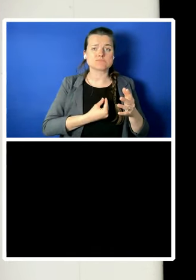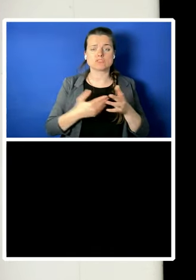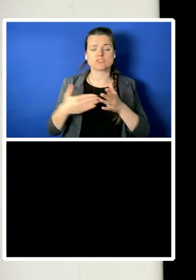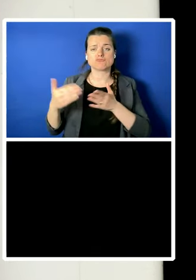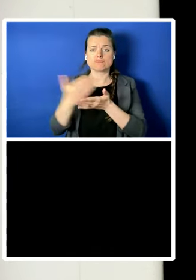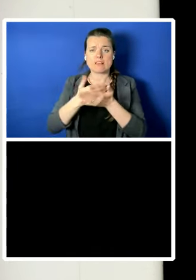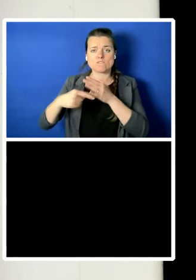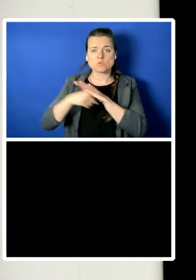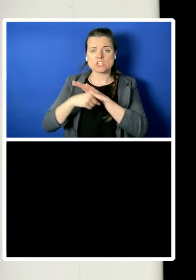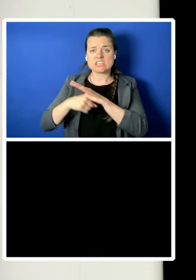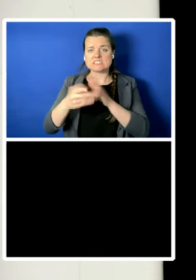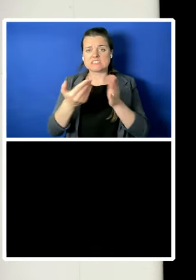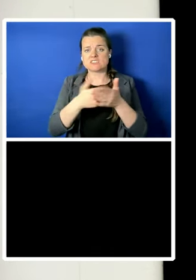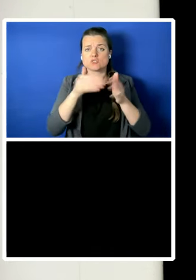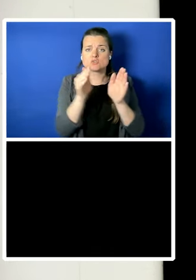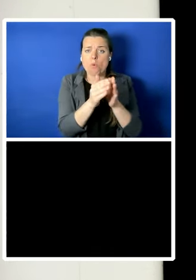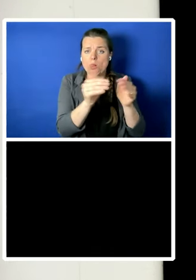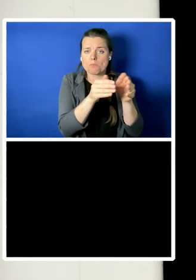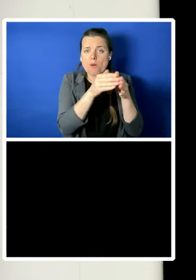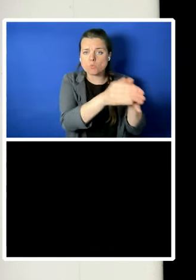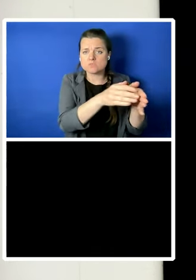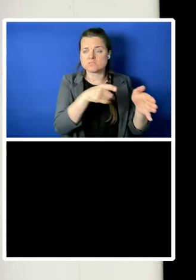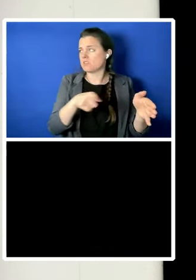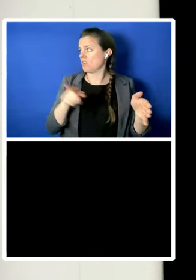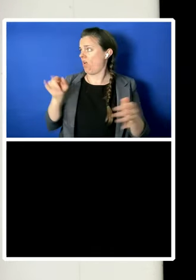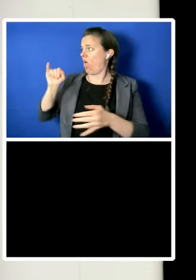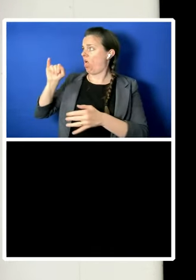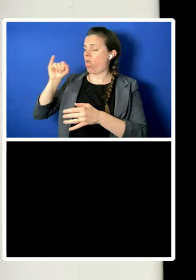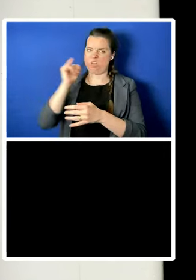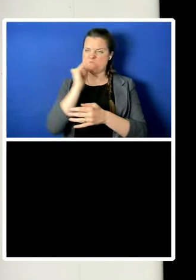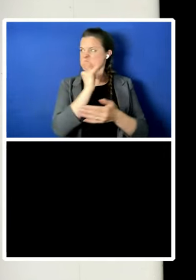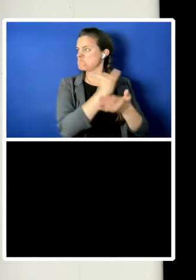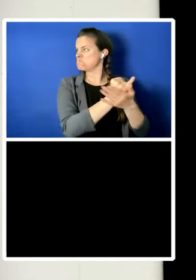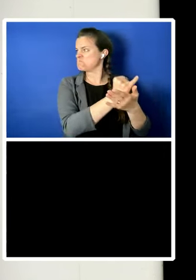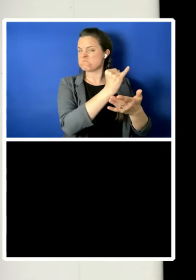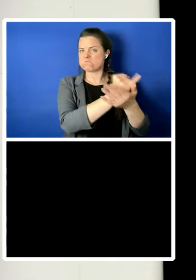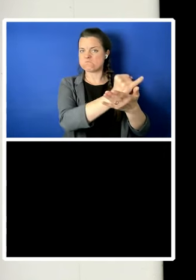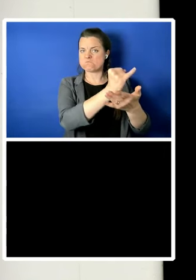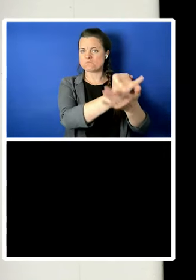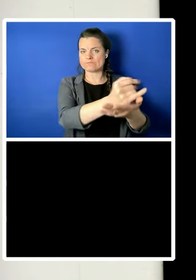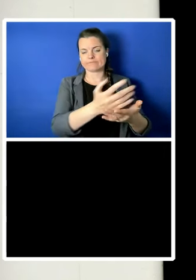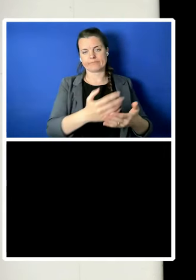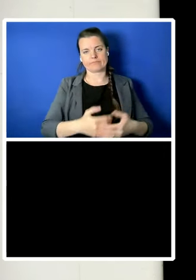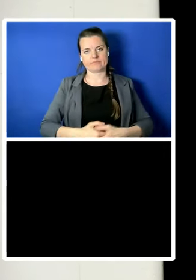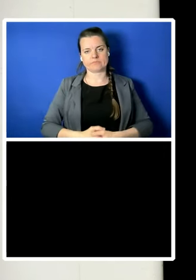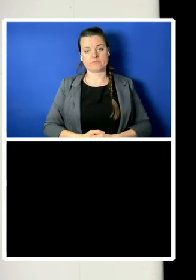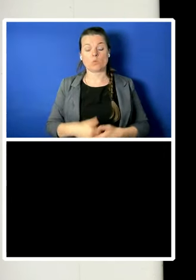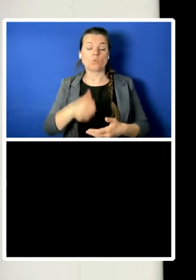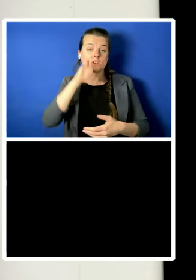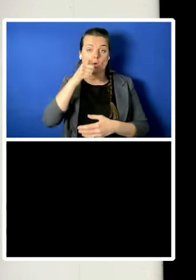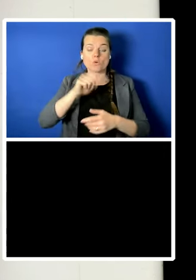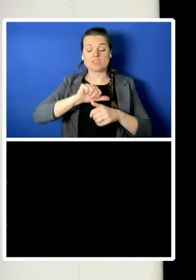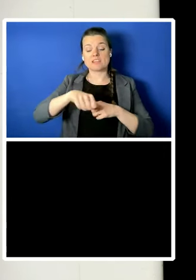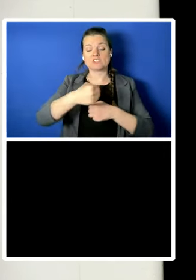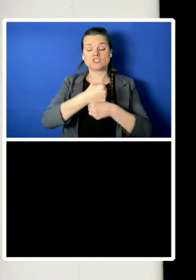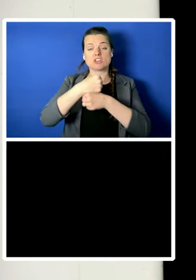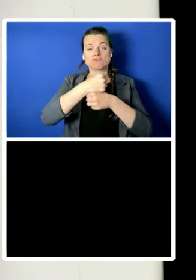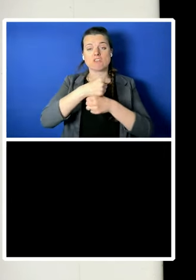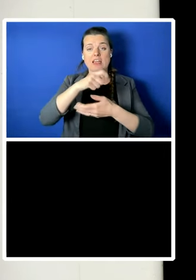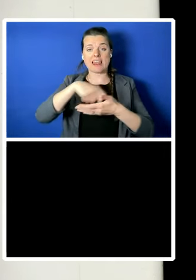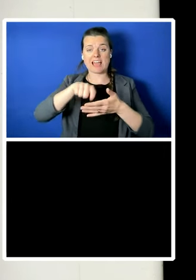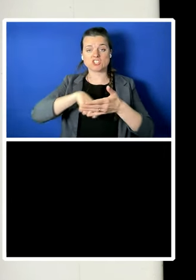Mr Sunak's flagship slogan for the imminent general election is stop the boats.